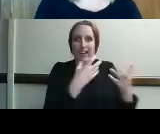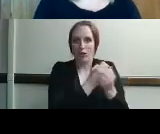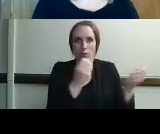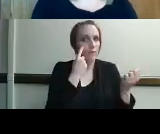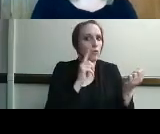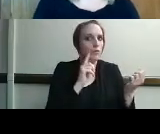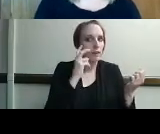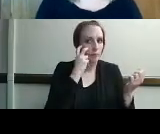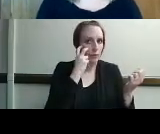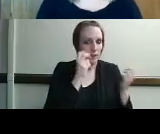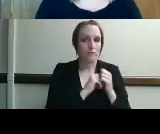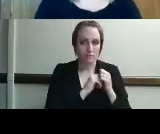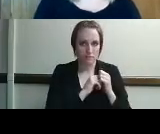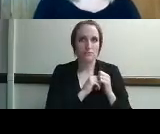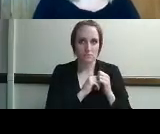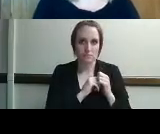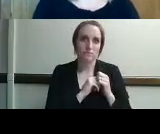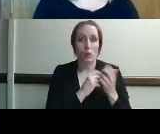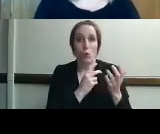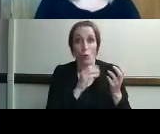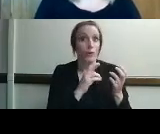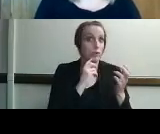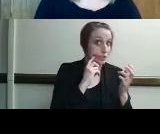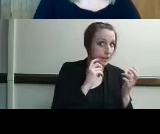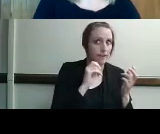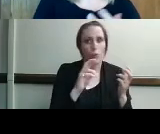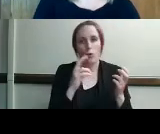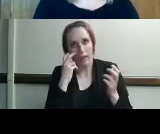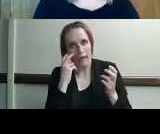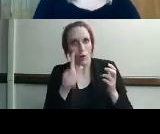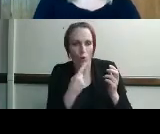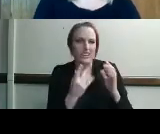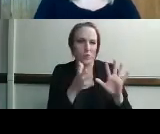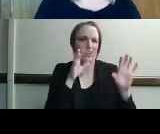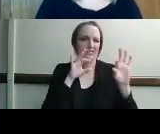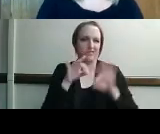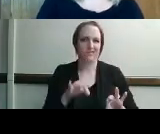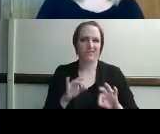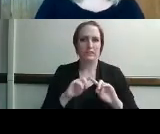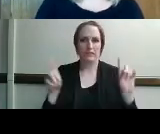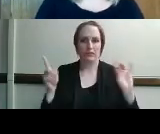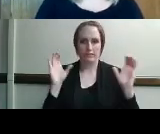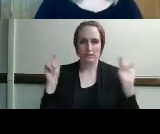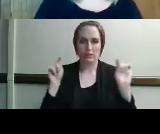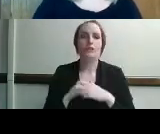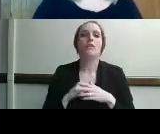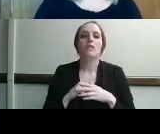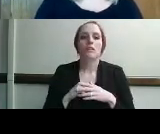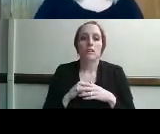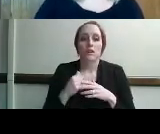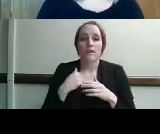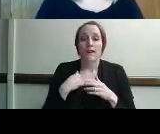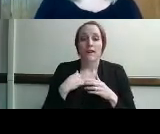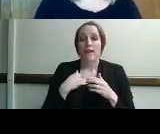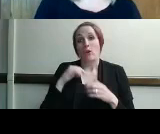for whether it's deaf or blind or deafblind individuals uh specifically obviously i can connect is